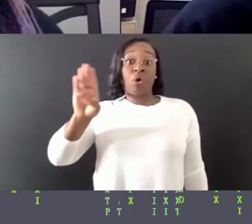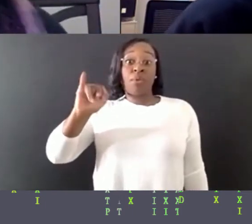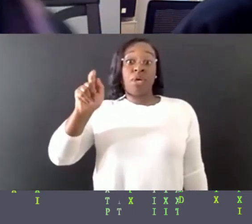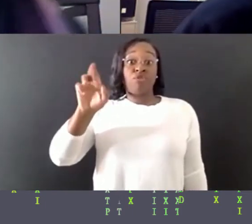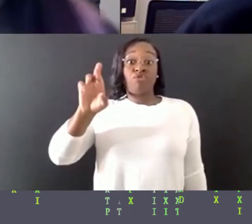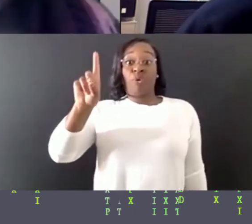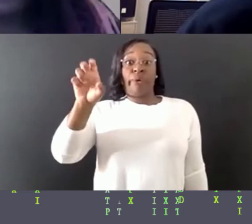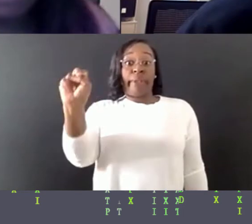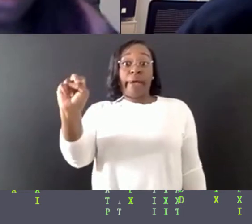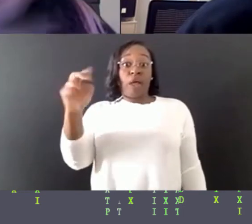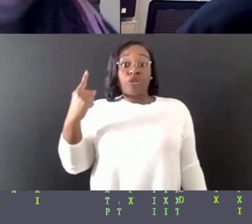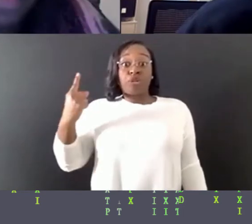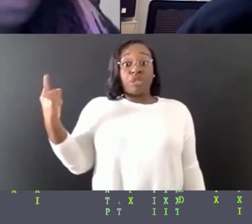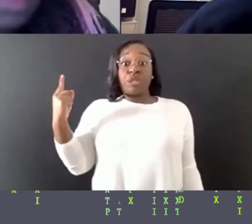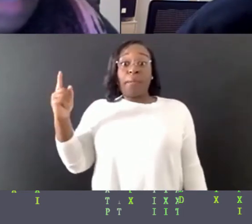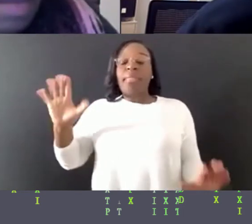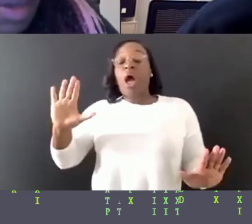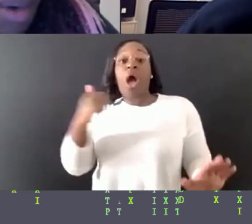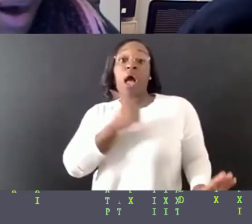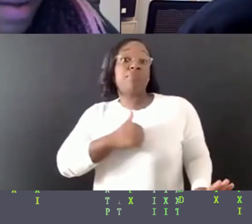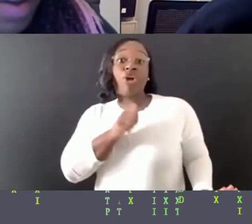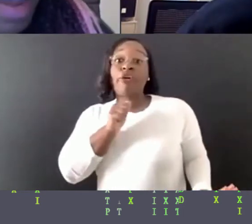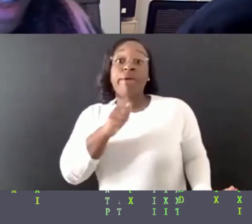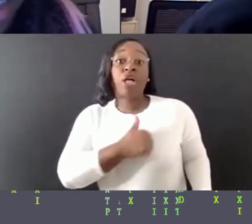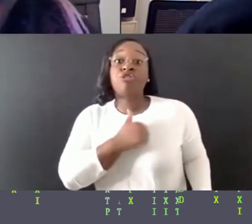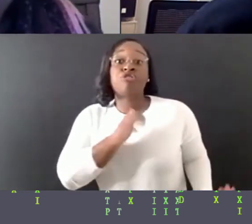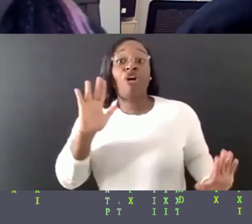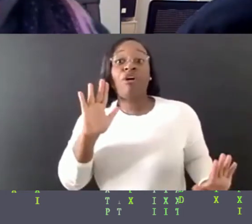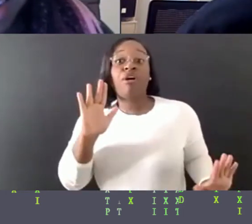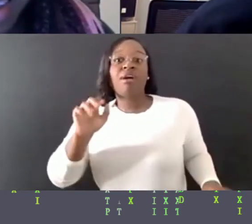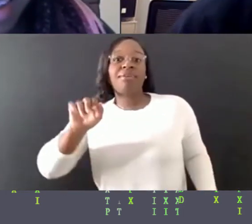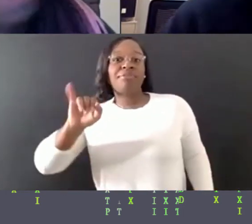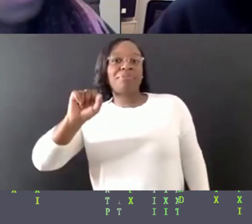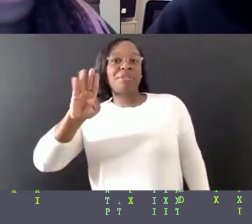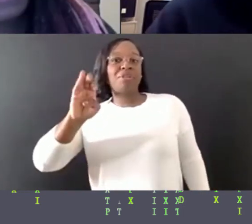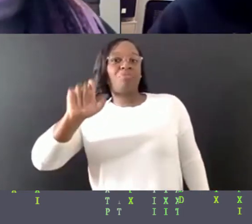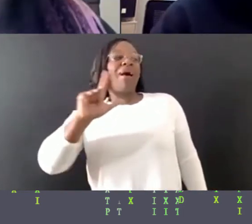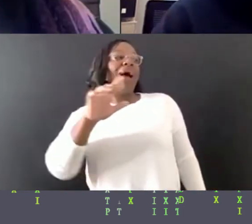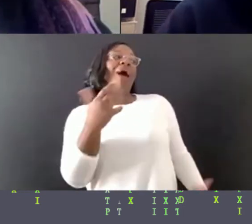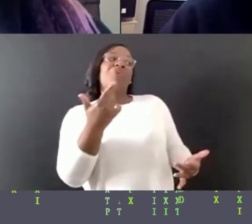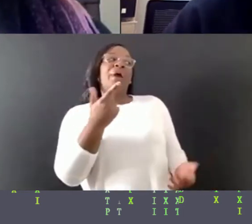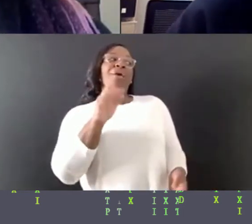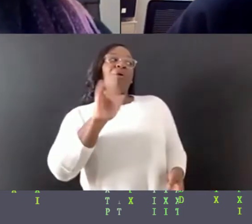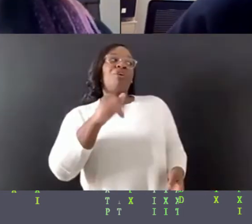something, something, something, it'd be something, right? I was waiting on that one. You know,